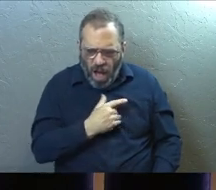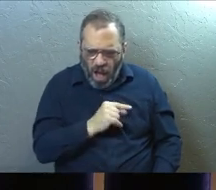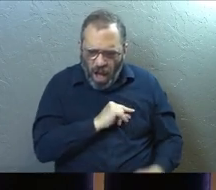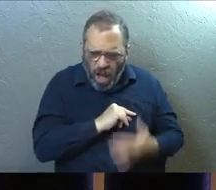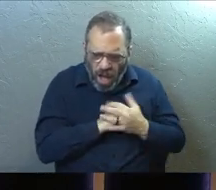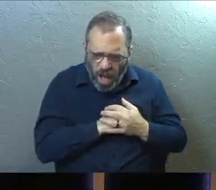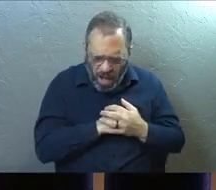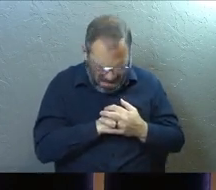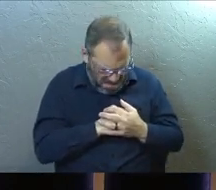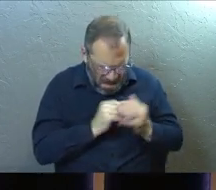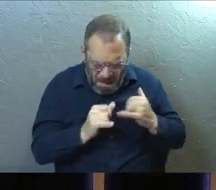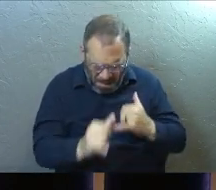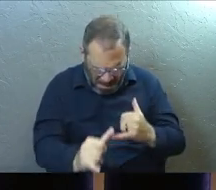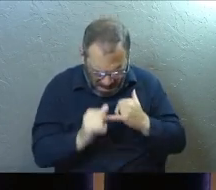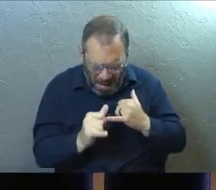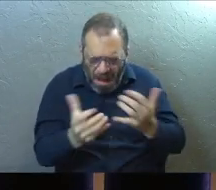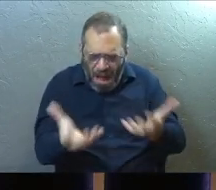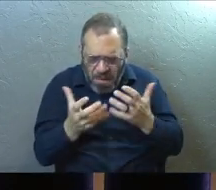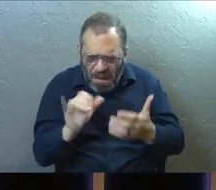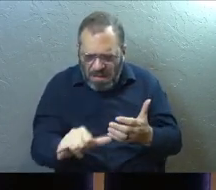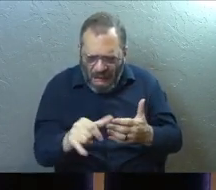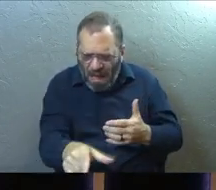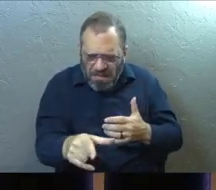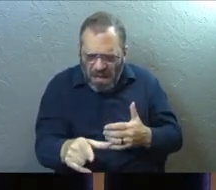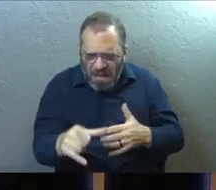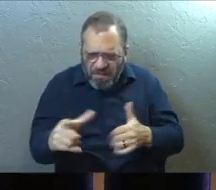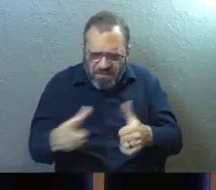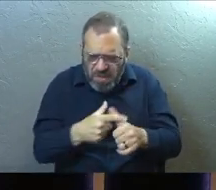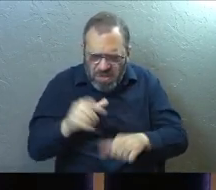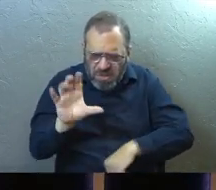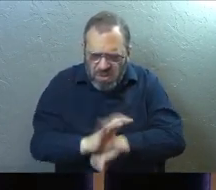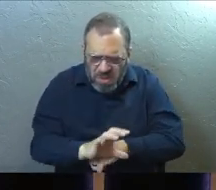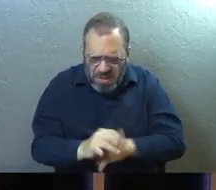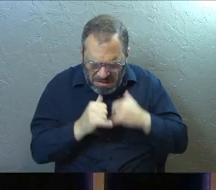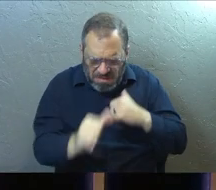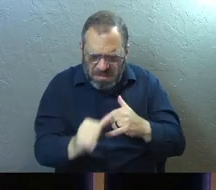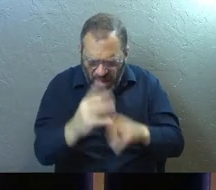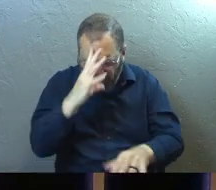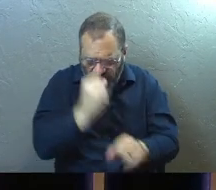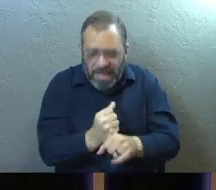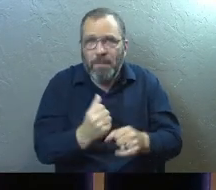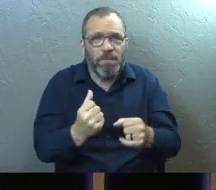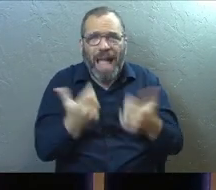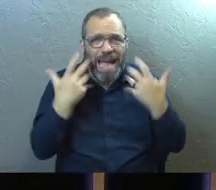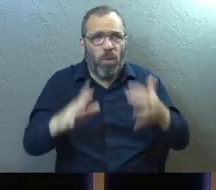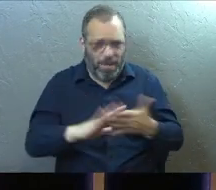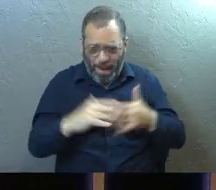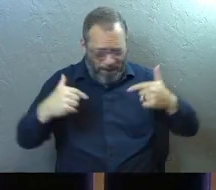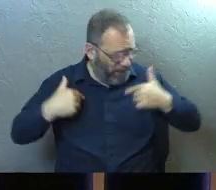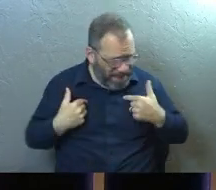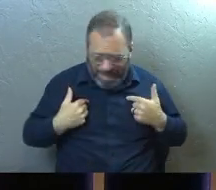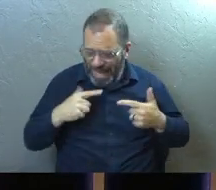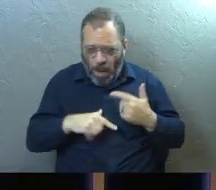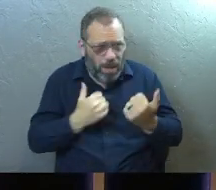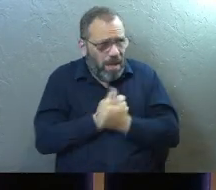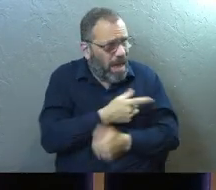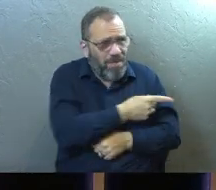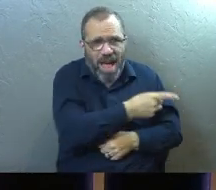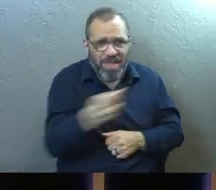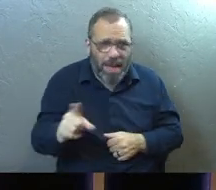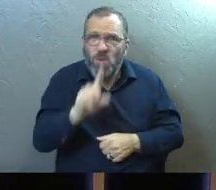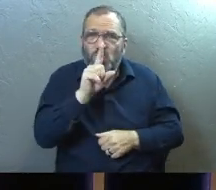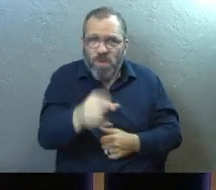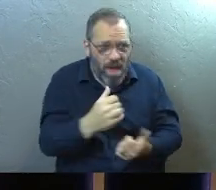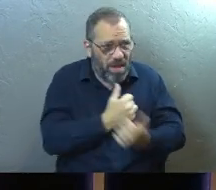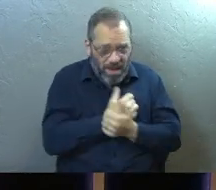doesn't look like that faith. And oh God, how do I get my faith to look like that faith? Because I want to not be about me. And I want to love other people